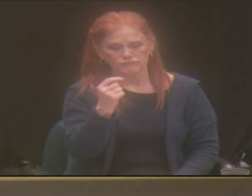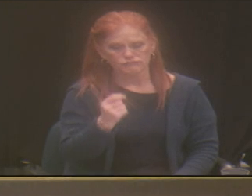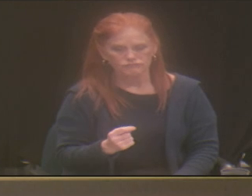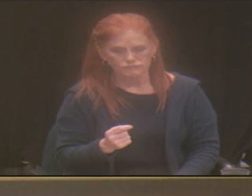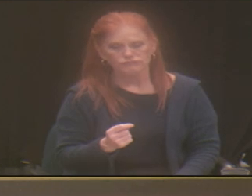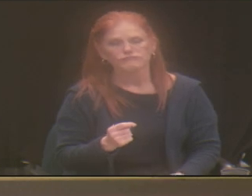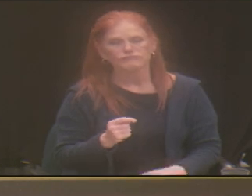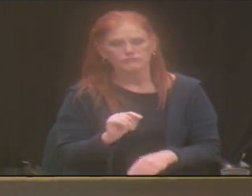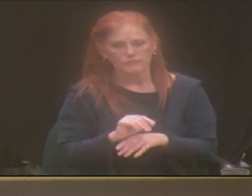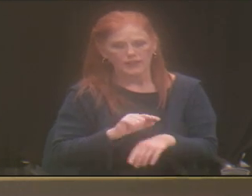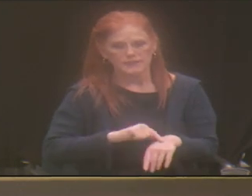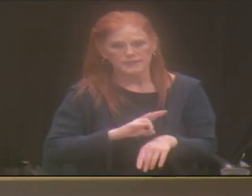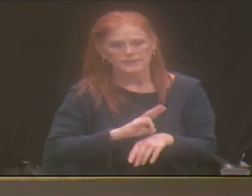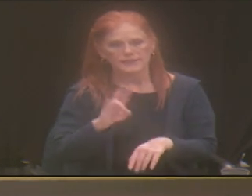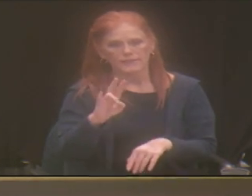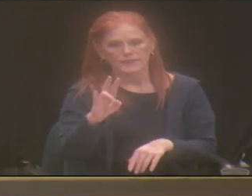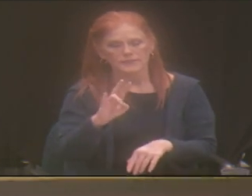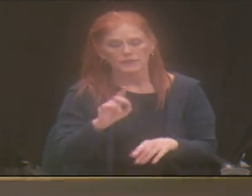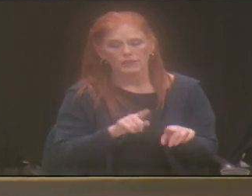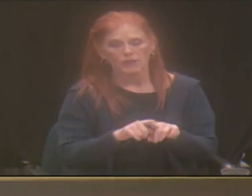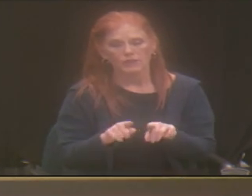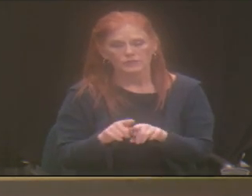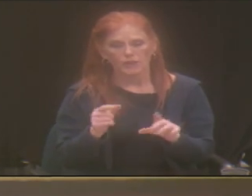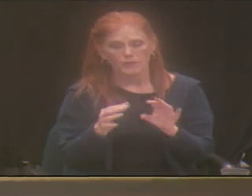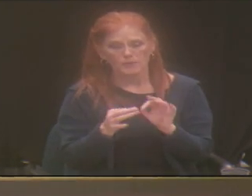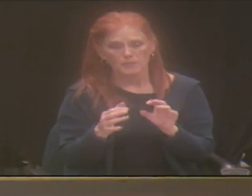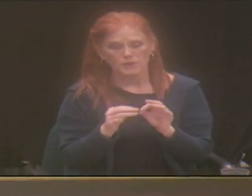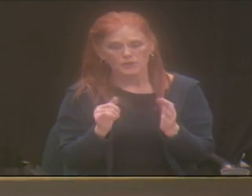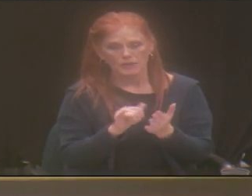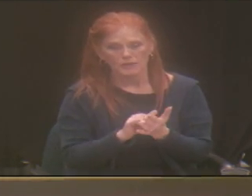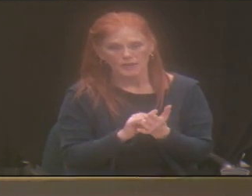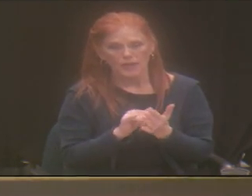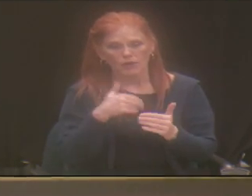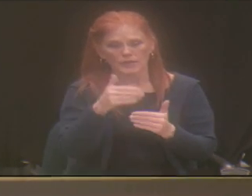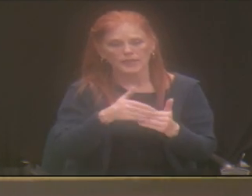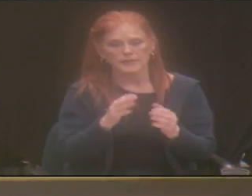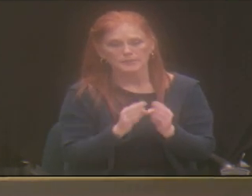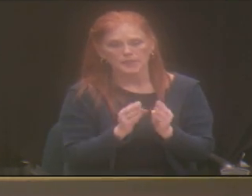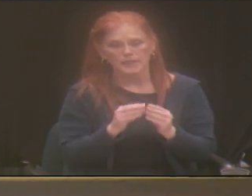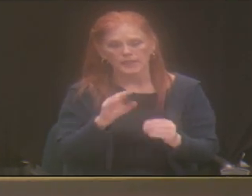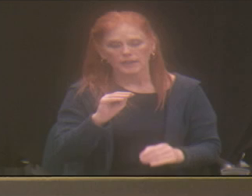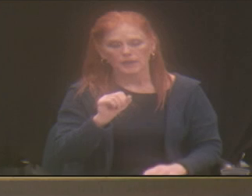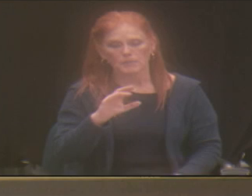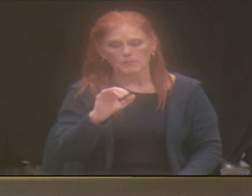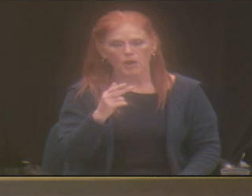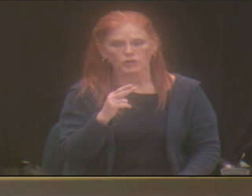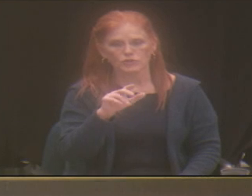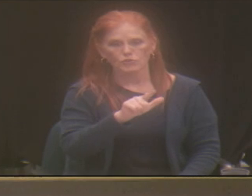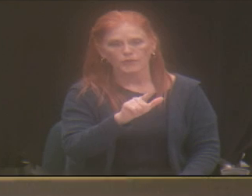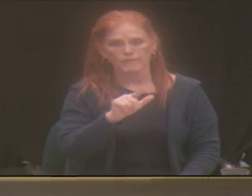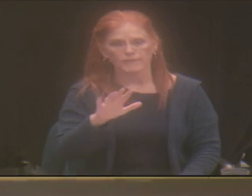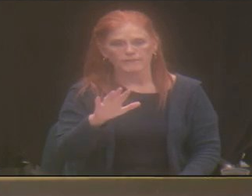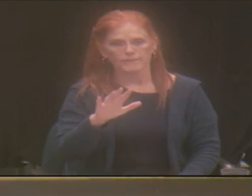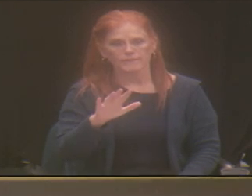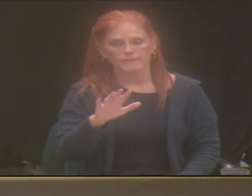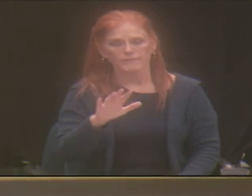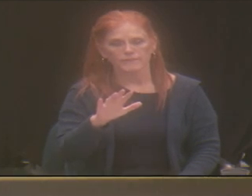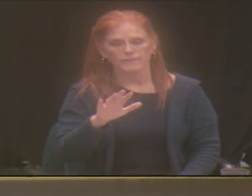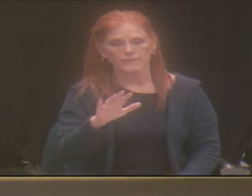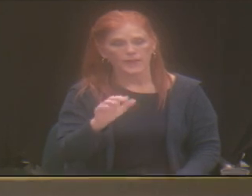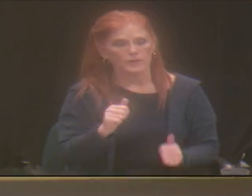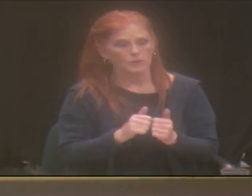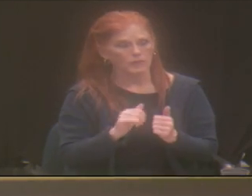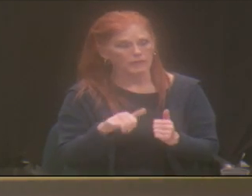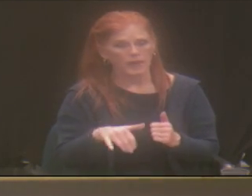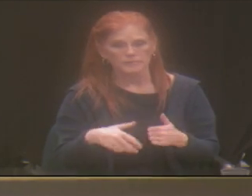7 p.m. on Tuesdays. I also want to mention that our next meeting is March 25th. And with